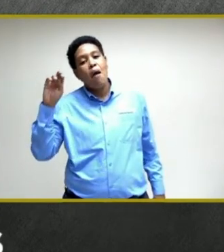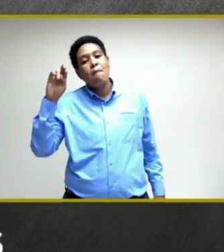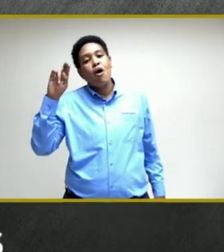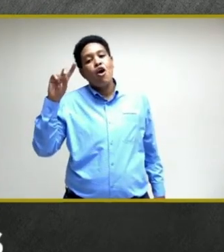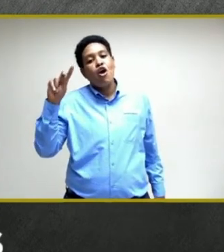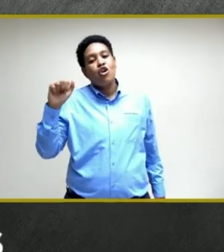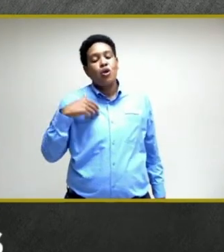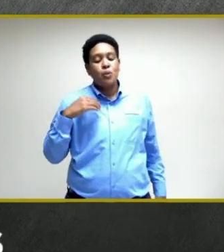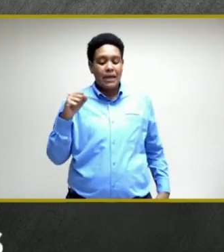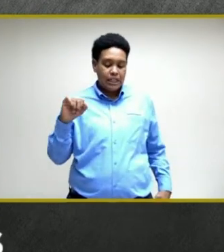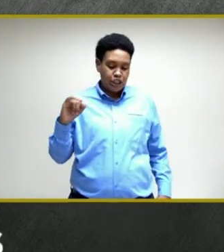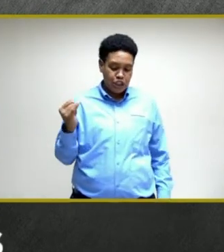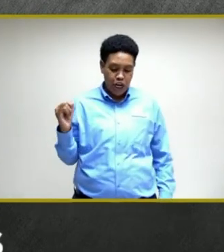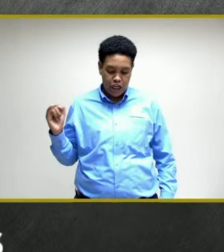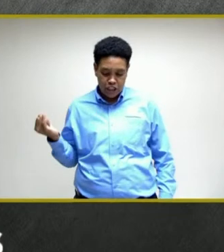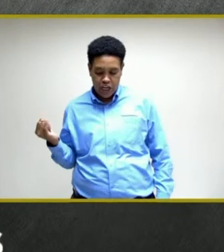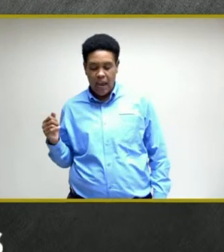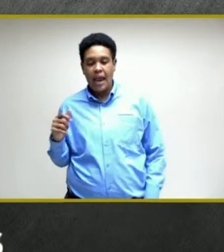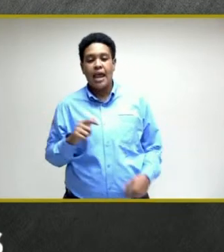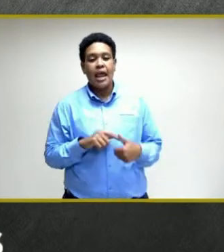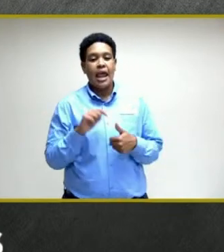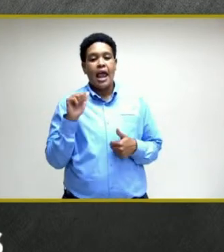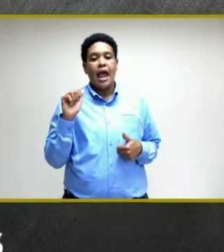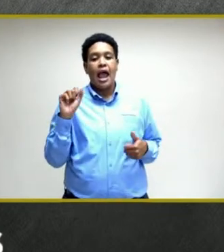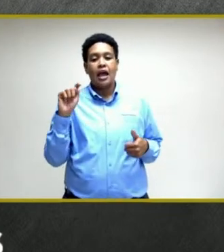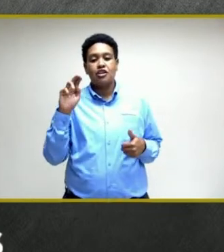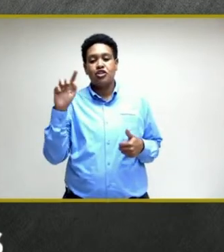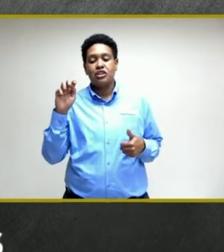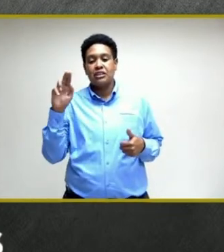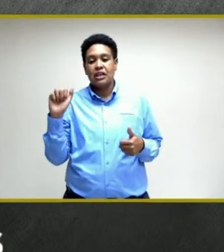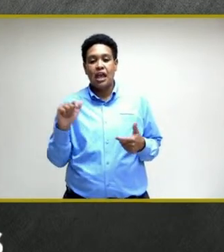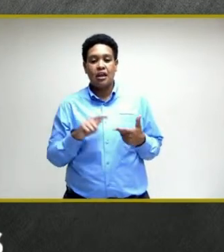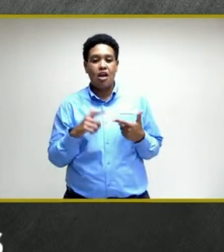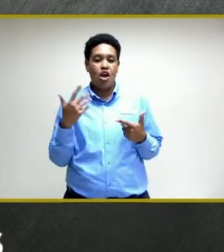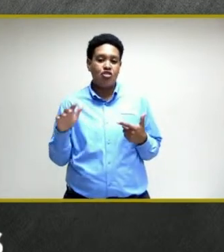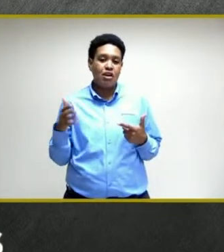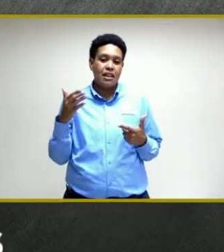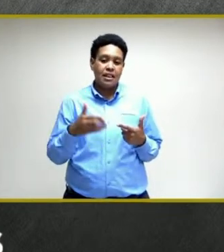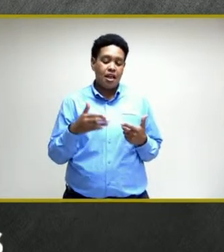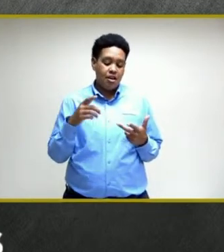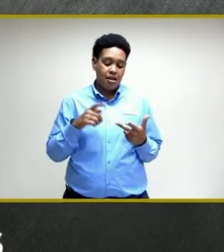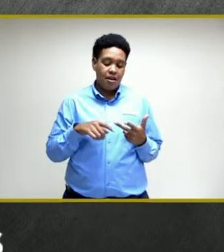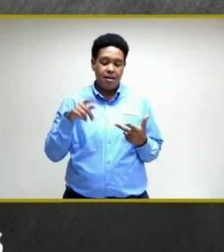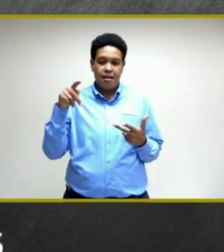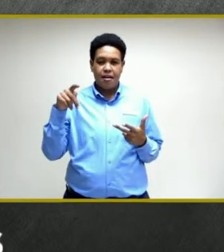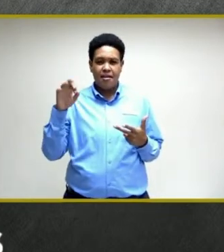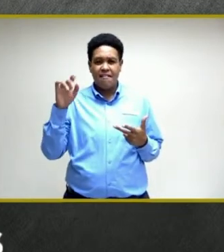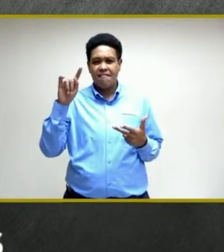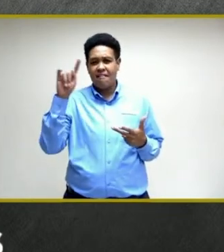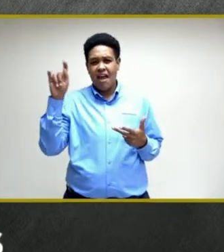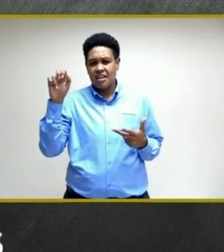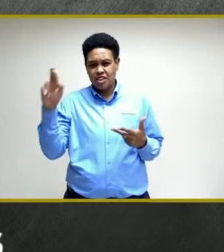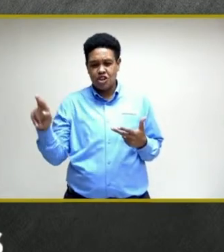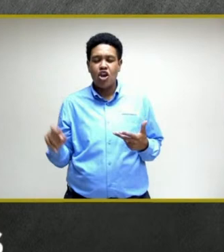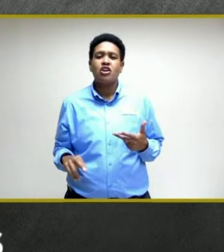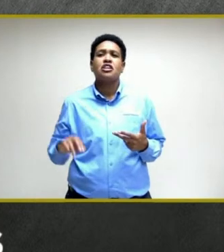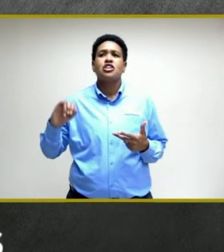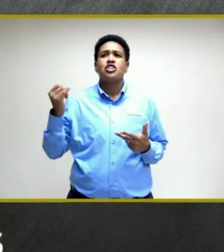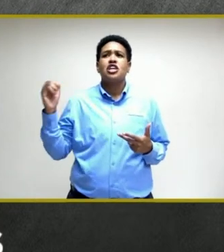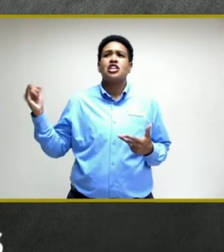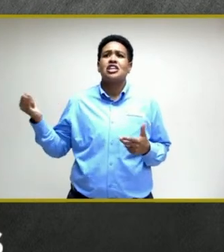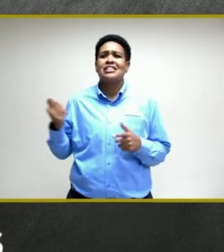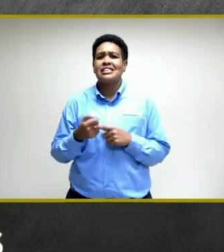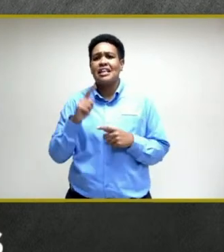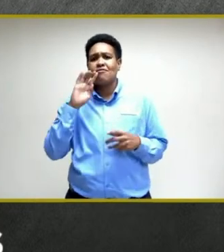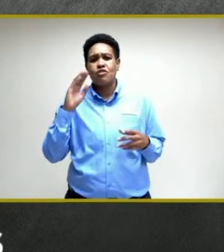J&G, AstraZeneca, of course, is already here, Pfizer. Now, and J&G, I think, has been